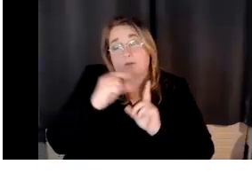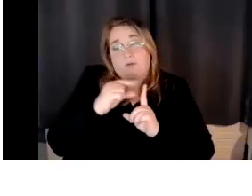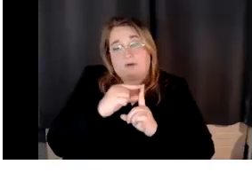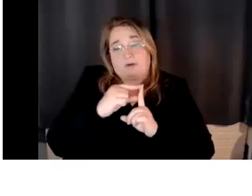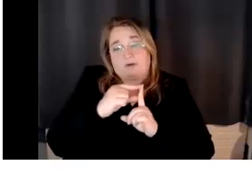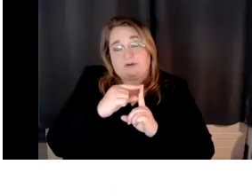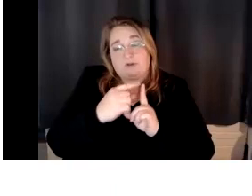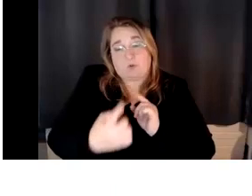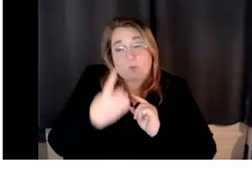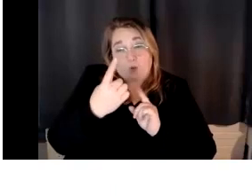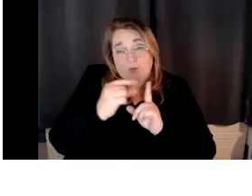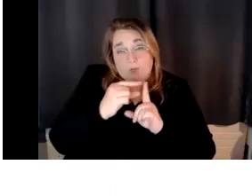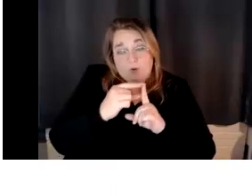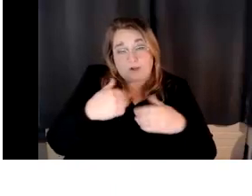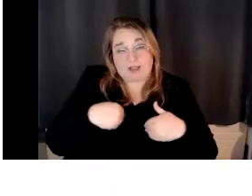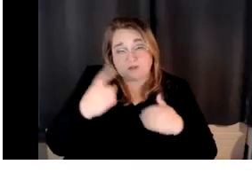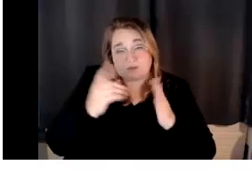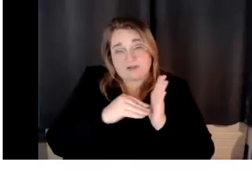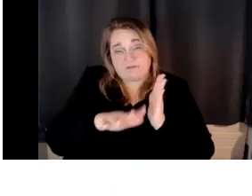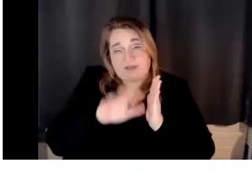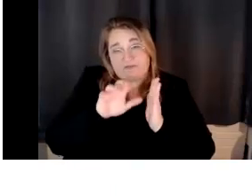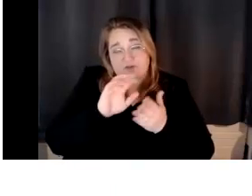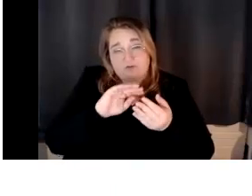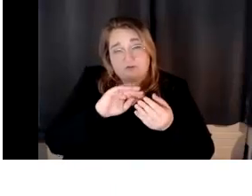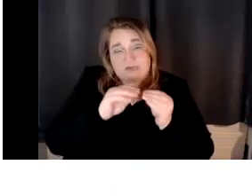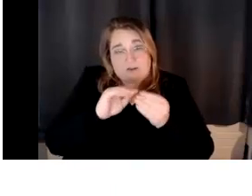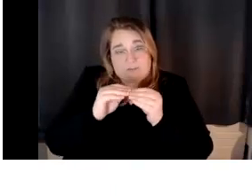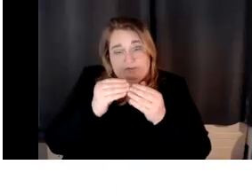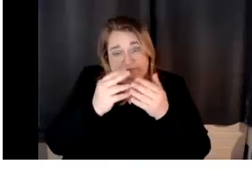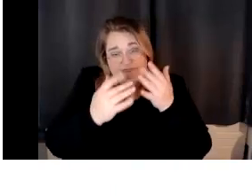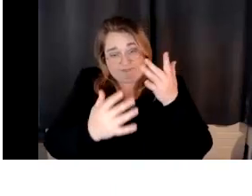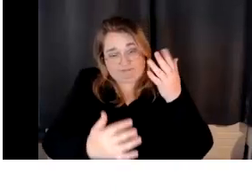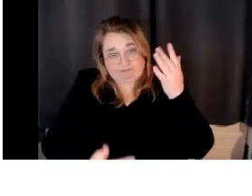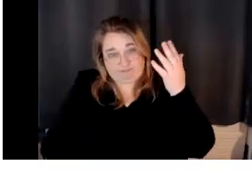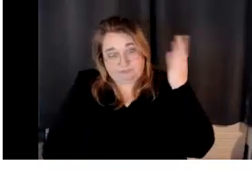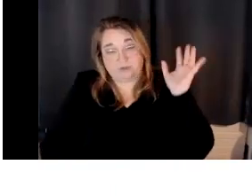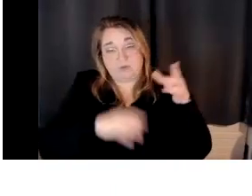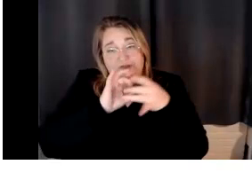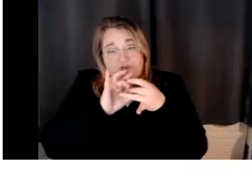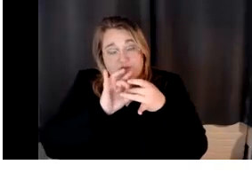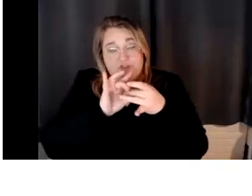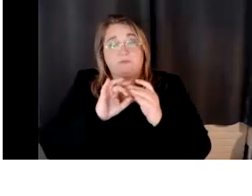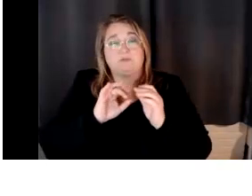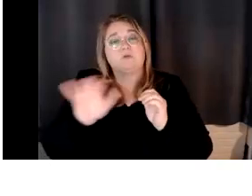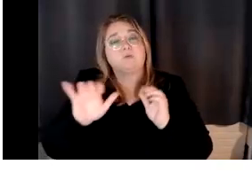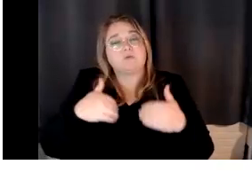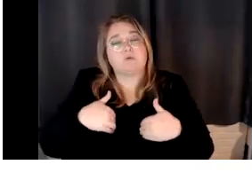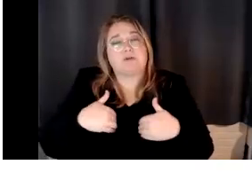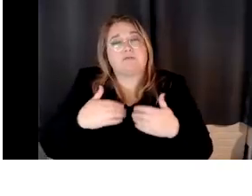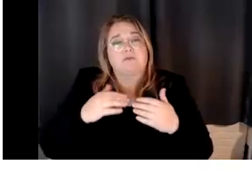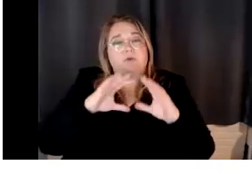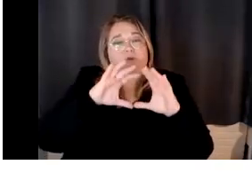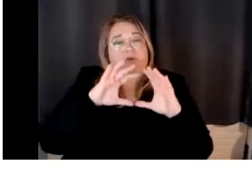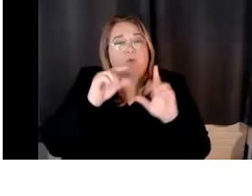1500 numbers that are relationships. And then you can also have, uh, groups of words or paragraphs or even,